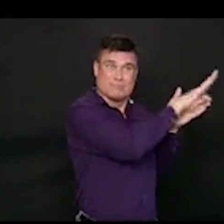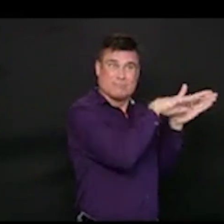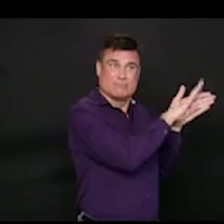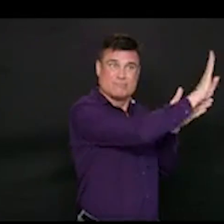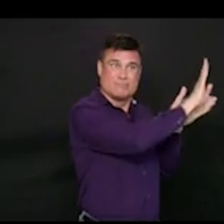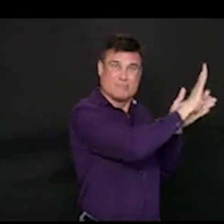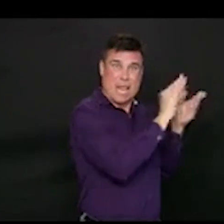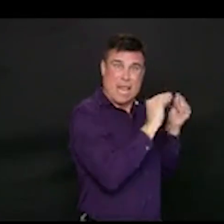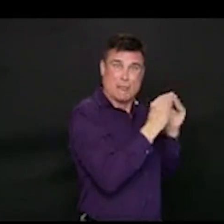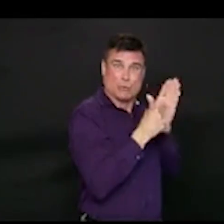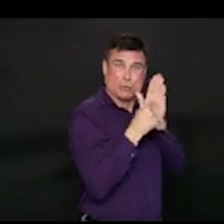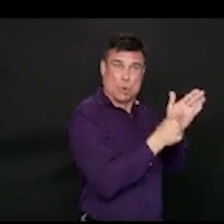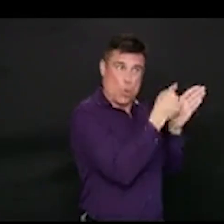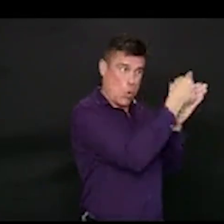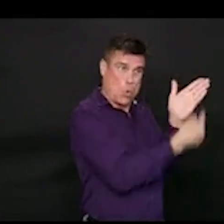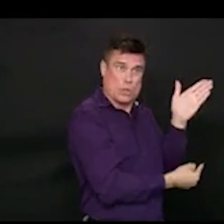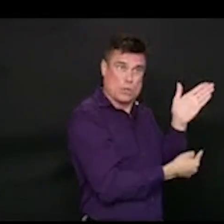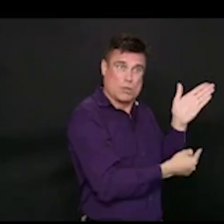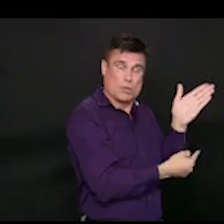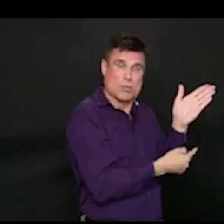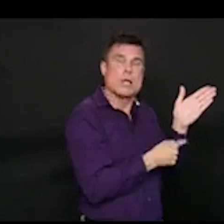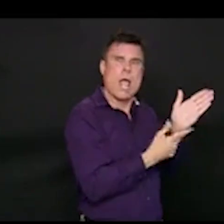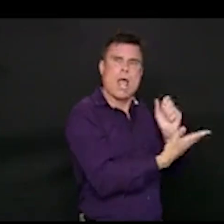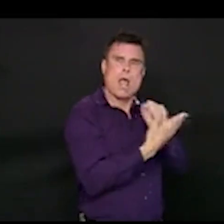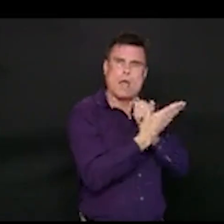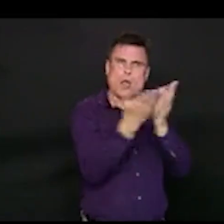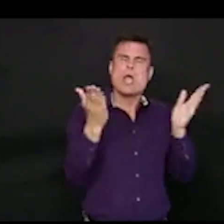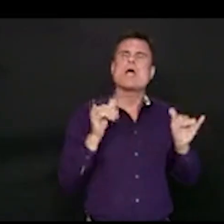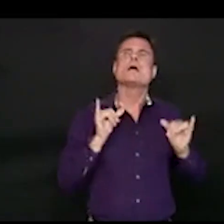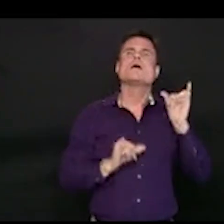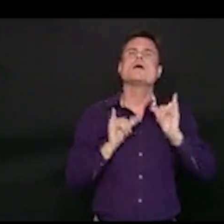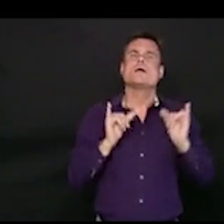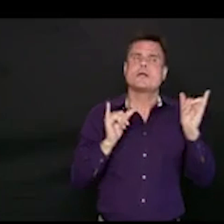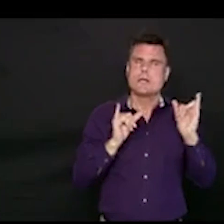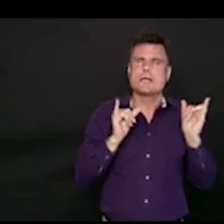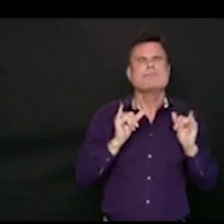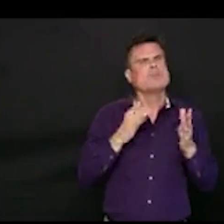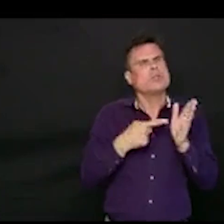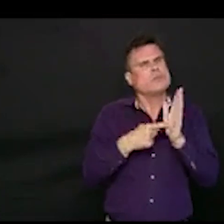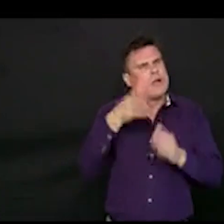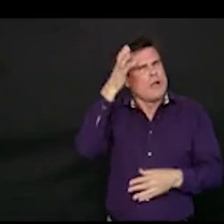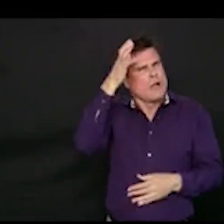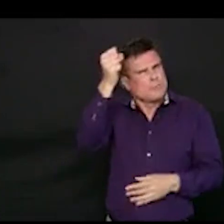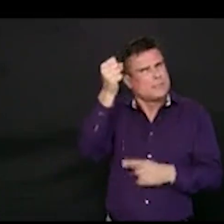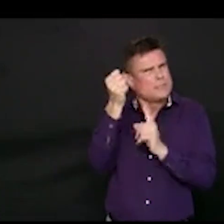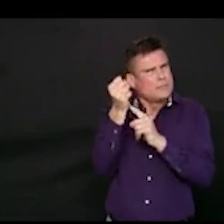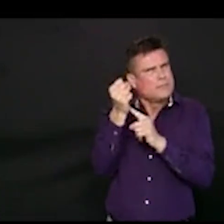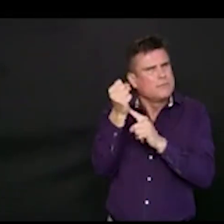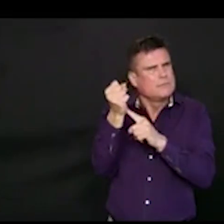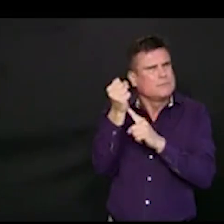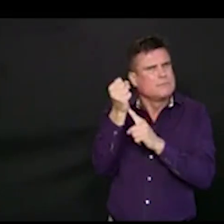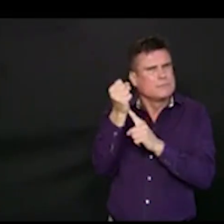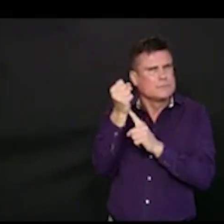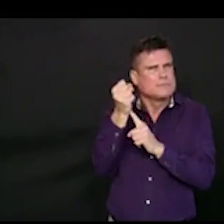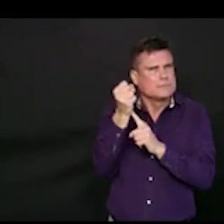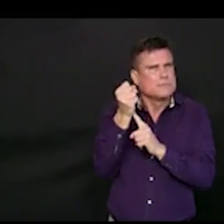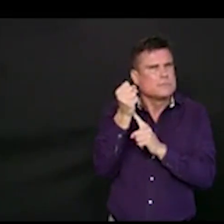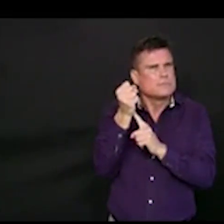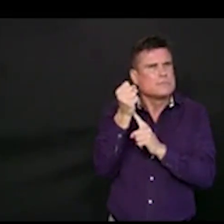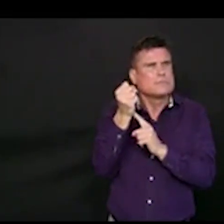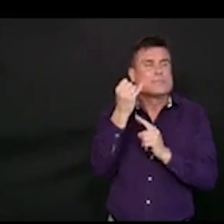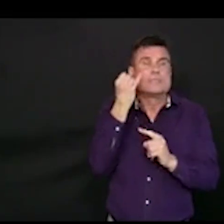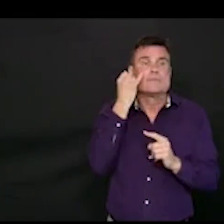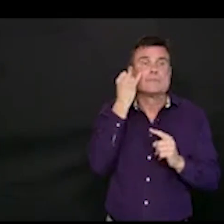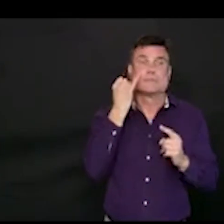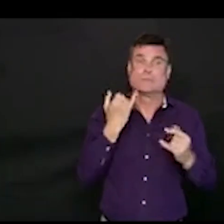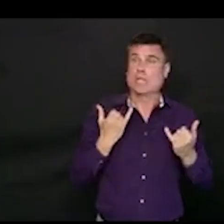about. So it's a common sense way. It helps us say, okay, if we are between, you know, where we are now and we can essentially double